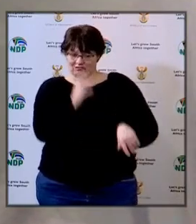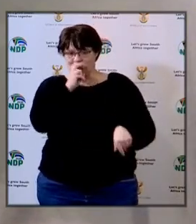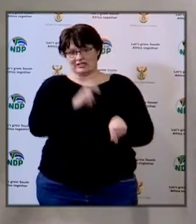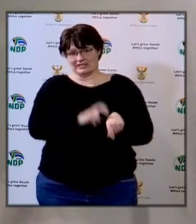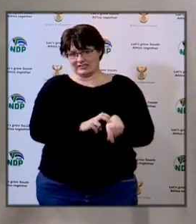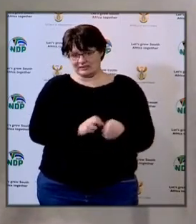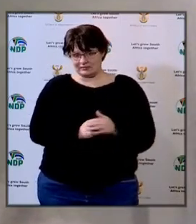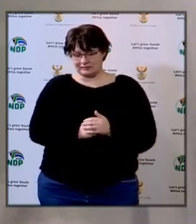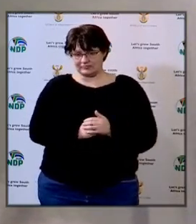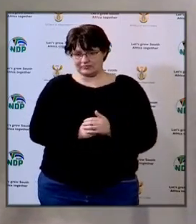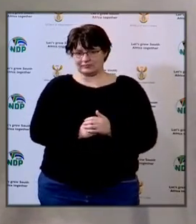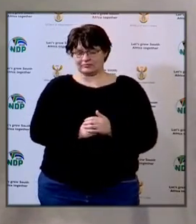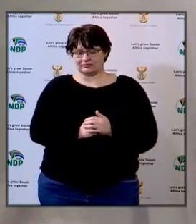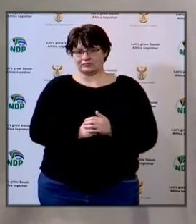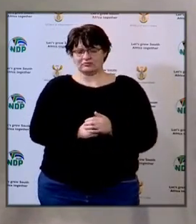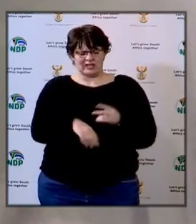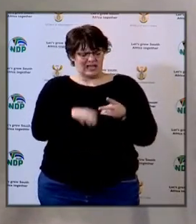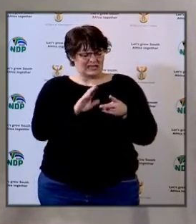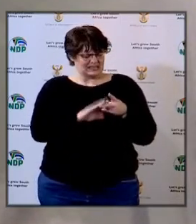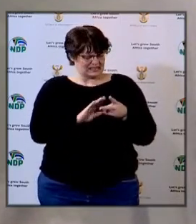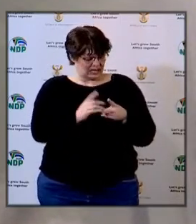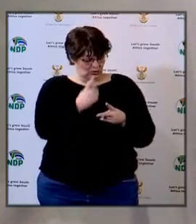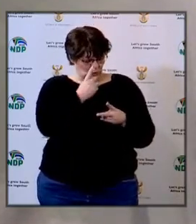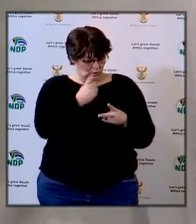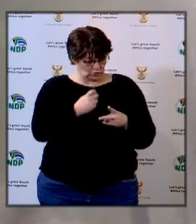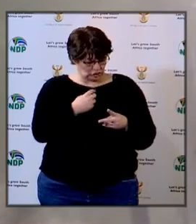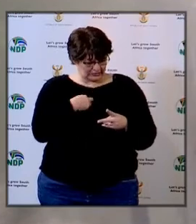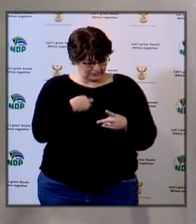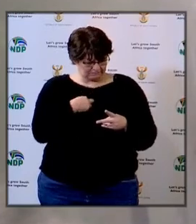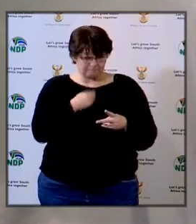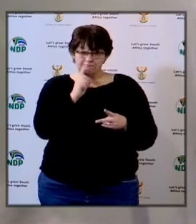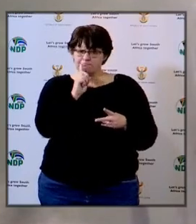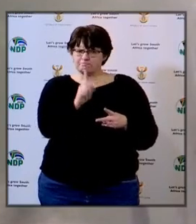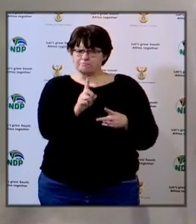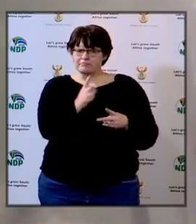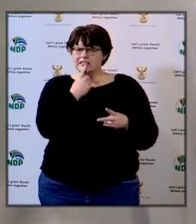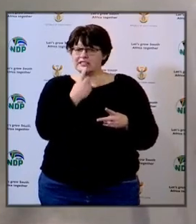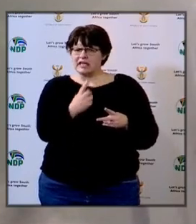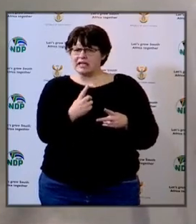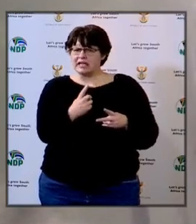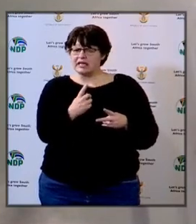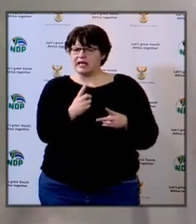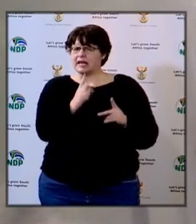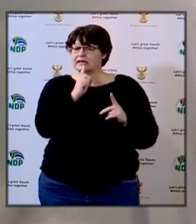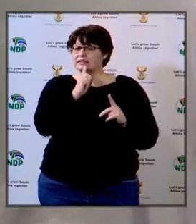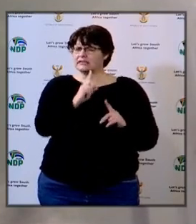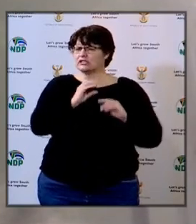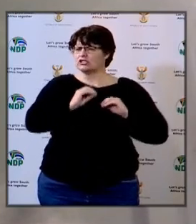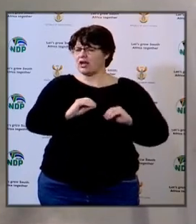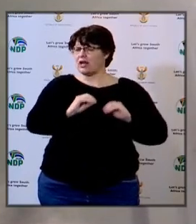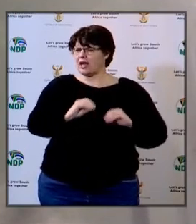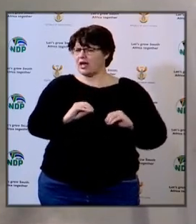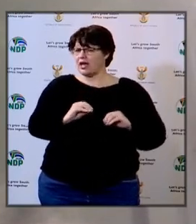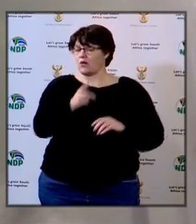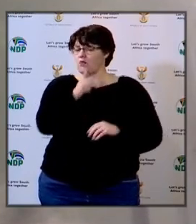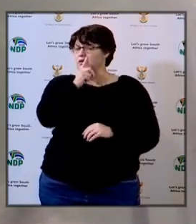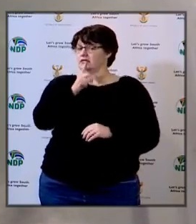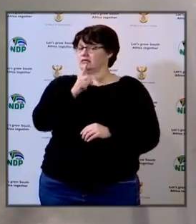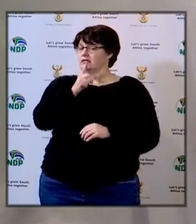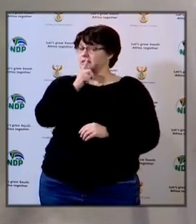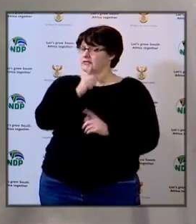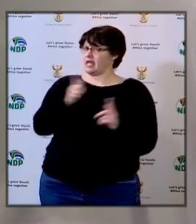you know there was the second question that was saying that teachers in the free state will say